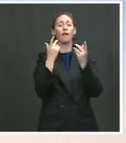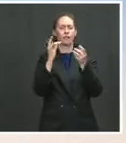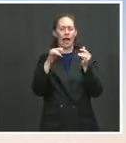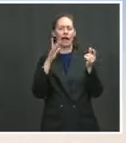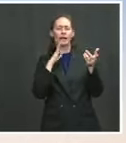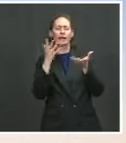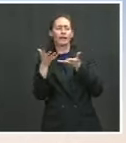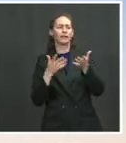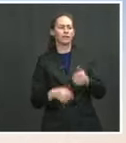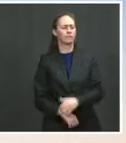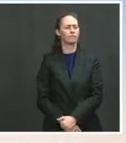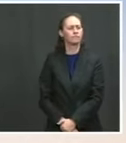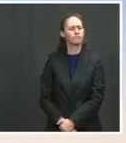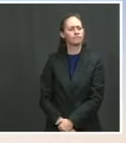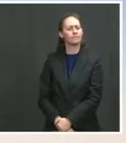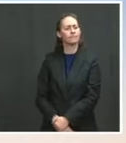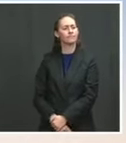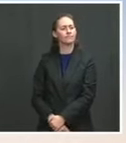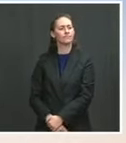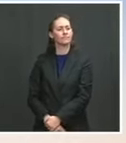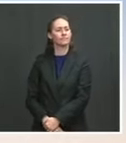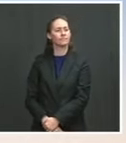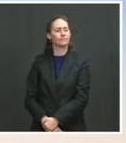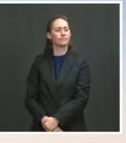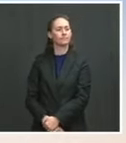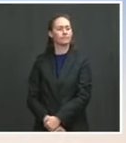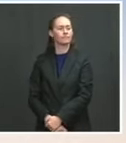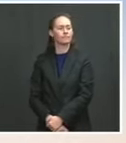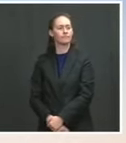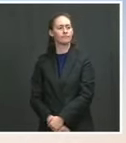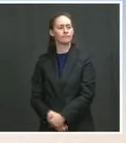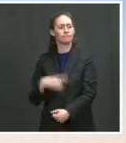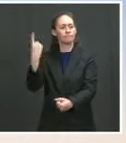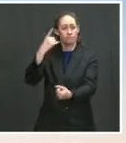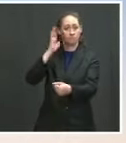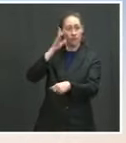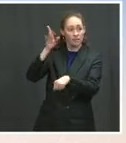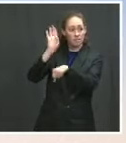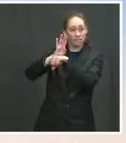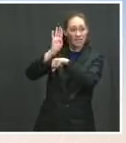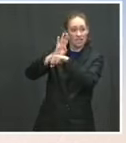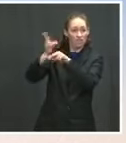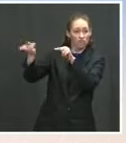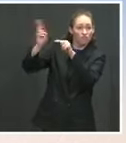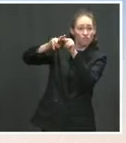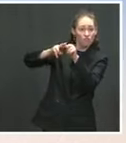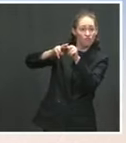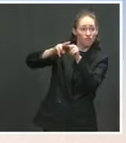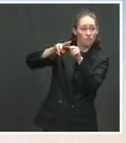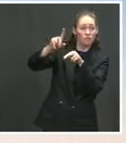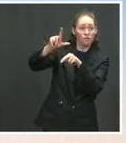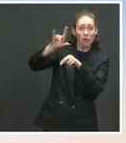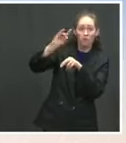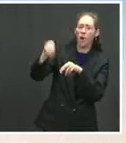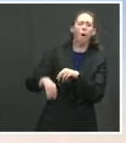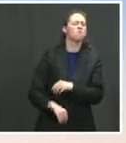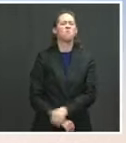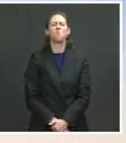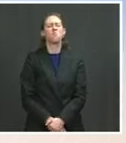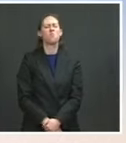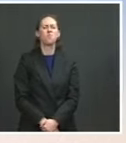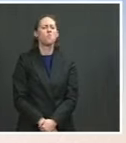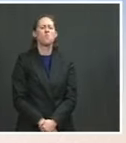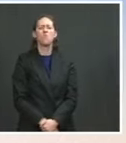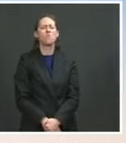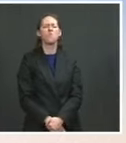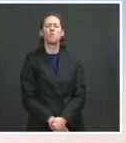Can raise the corporate tax rate to 28 percent? MS. Absolutely not. Is off the table? MS. Absolutely not. What the President believes is, one, that